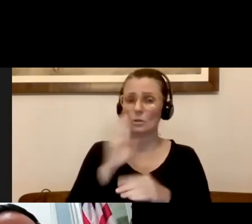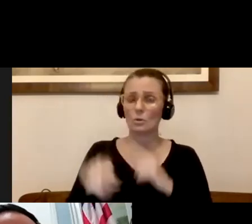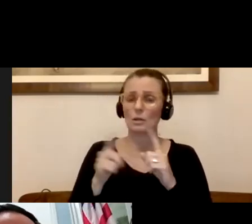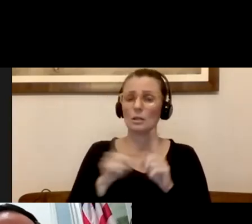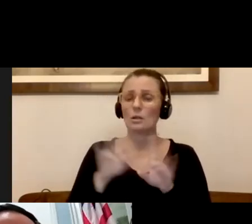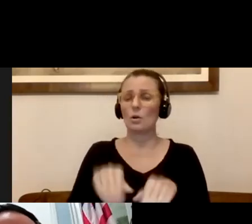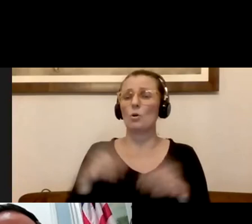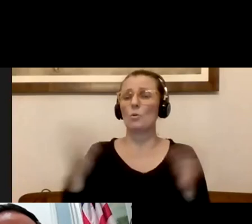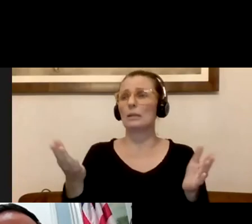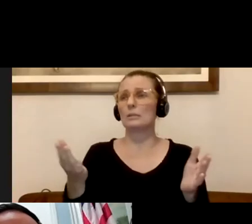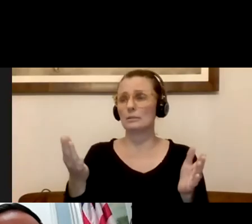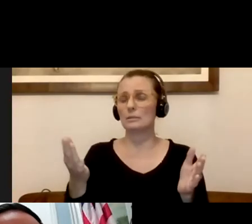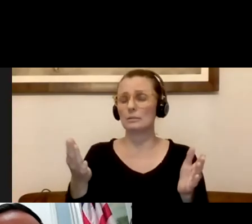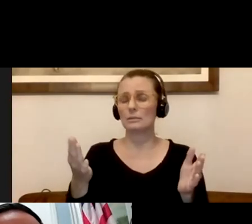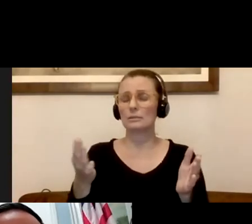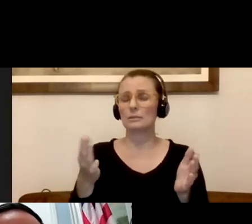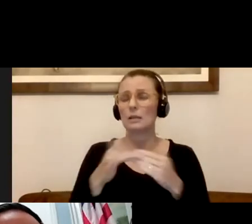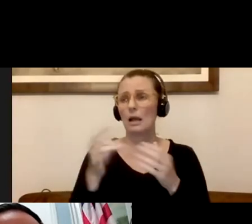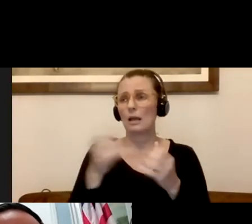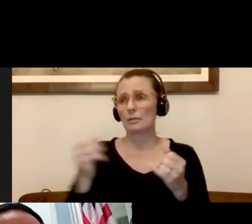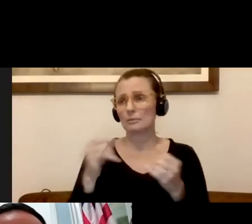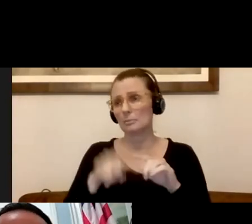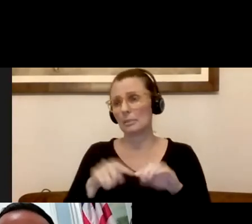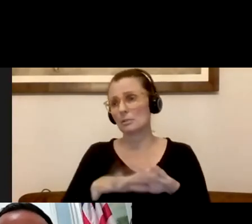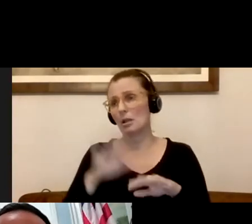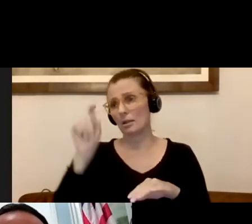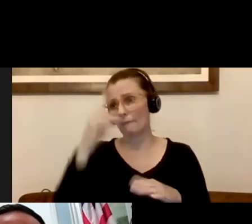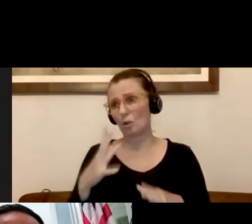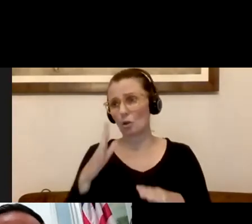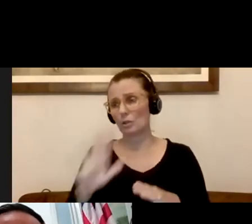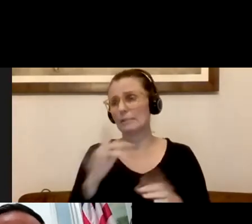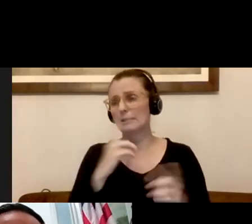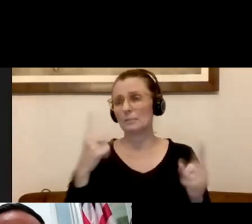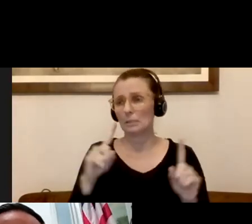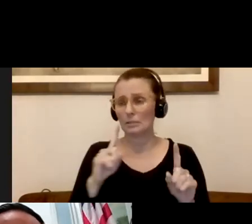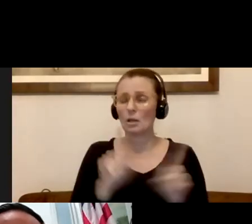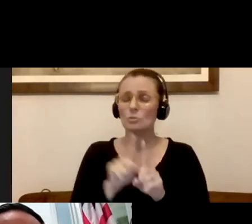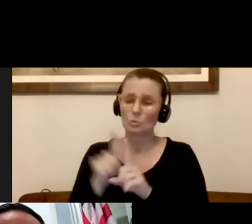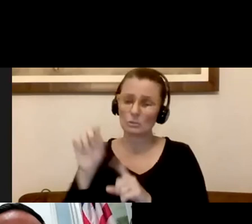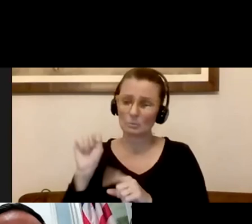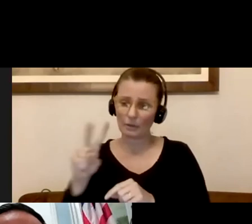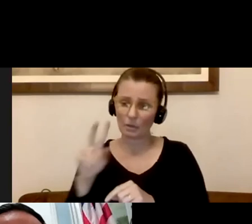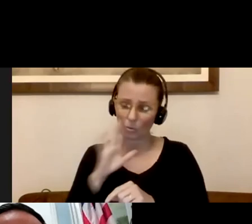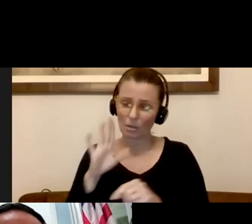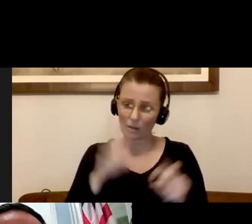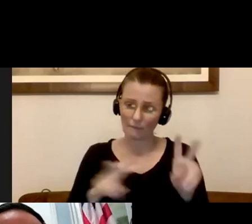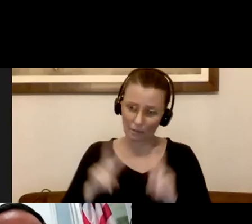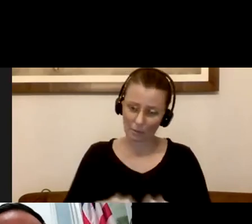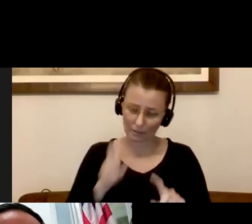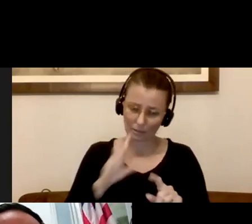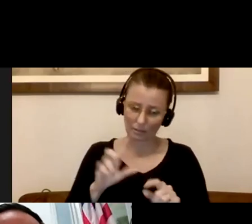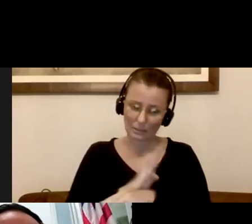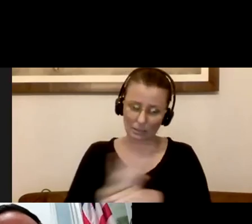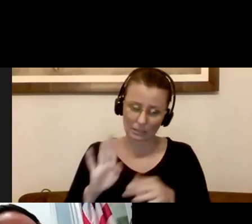uh, and guidelines that'll be issued by the commonwealth and the governor, but also, and the city of Somerville evaluate what those businesses, how they're